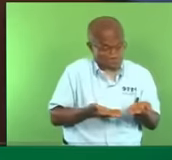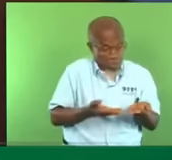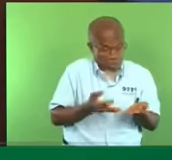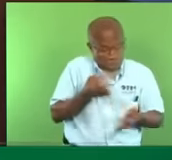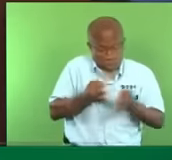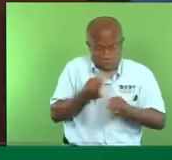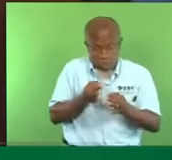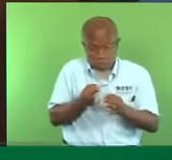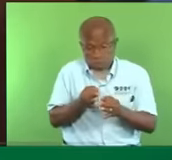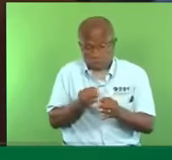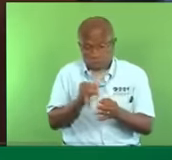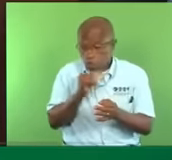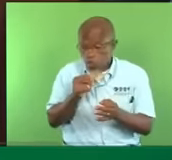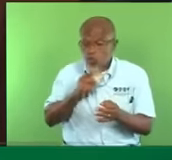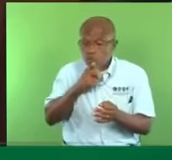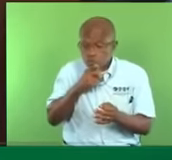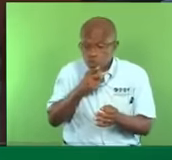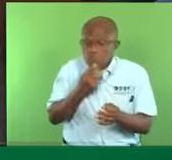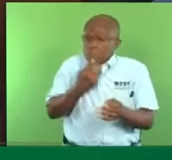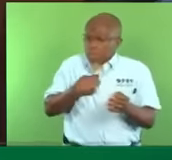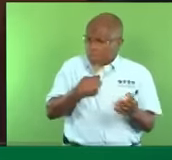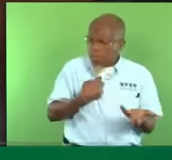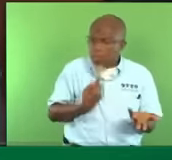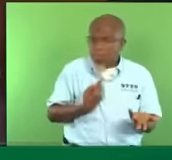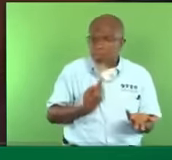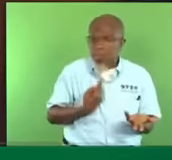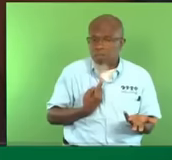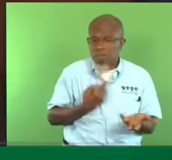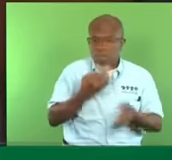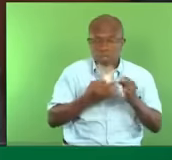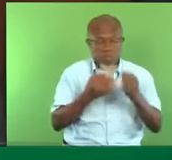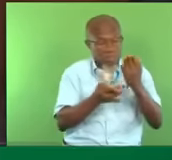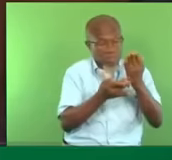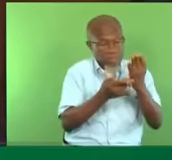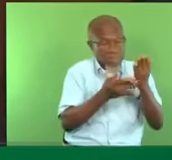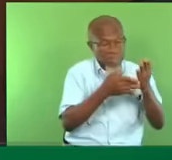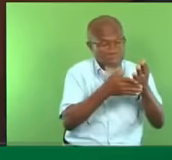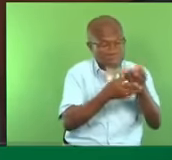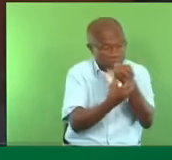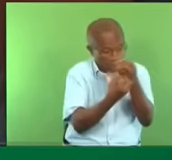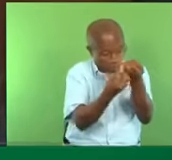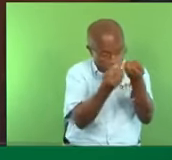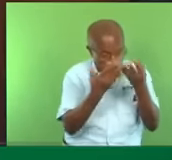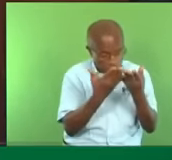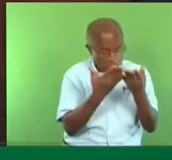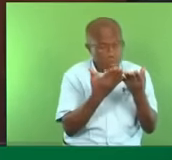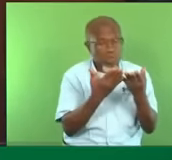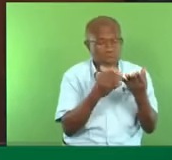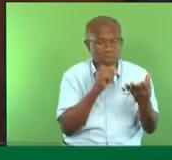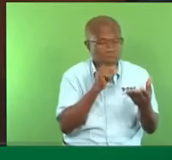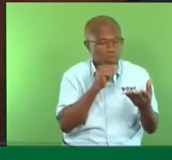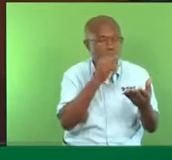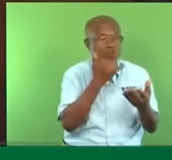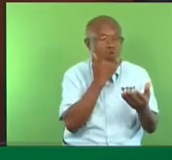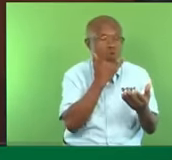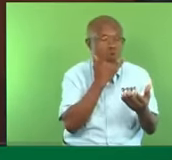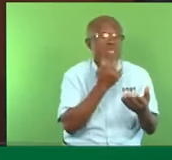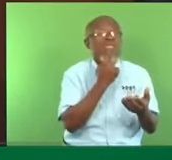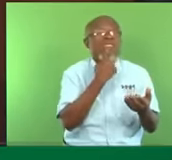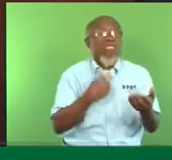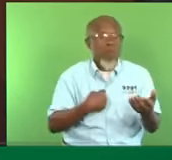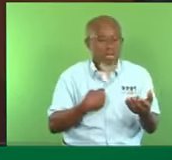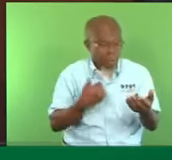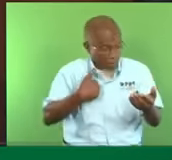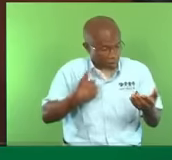report is not true, tell me. If the technical details that they give here is incorrect, tell me. Tell me. This is my hand.